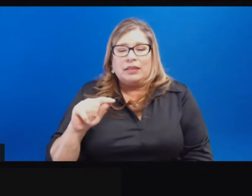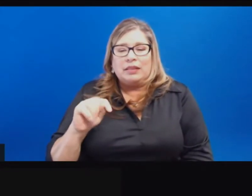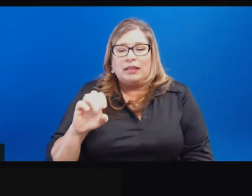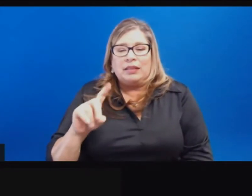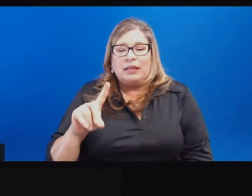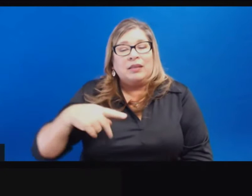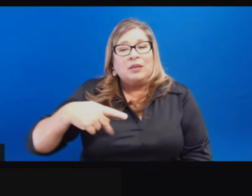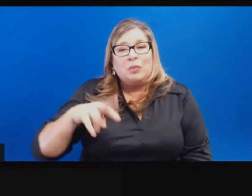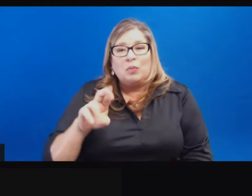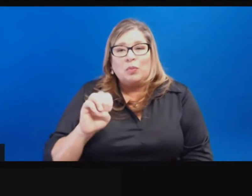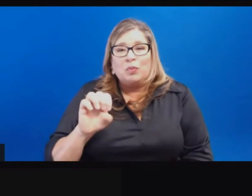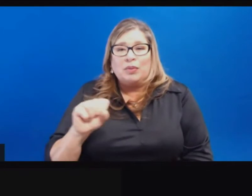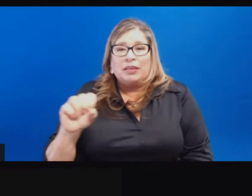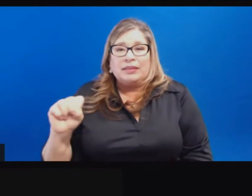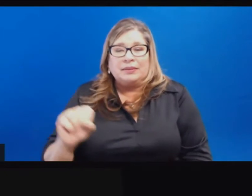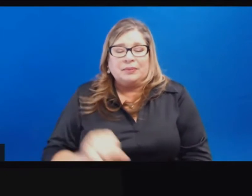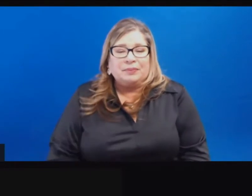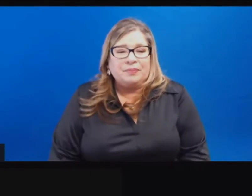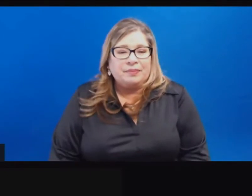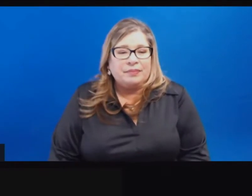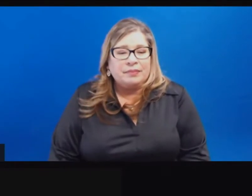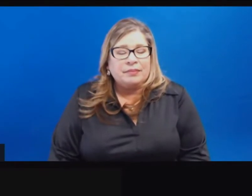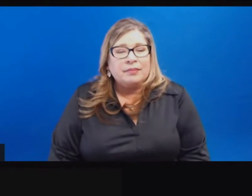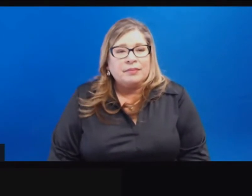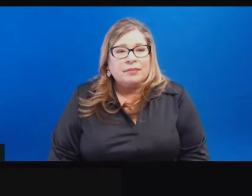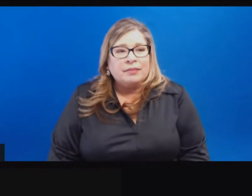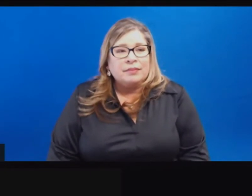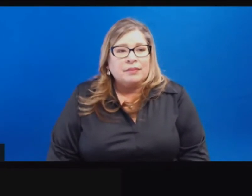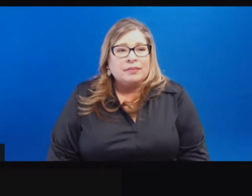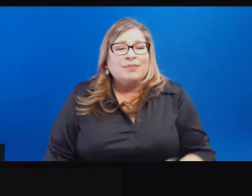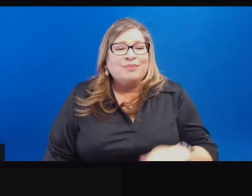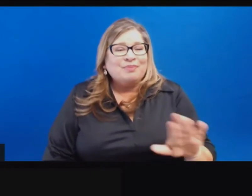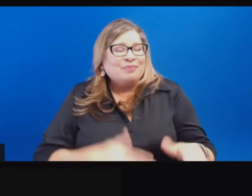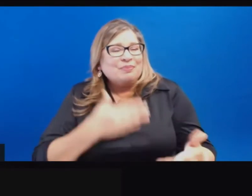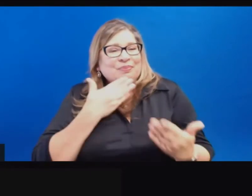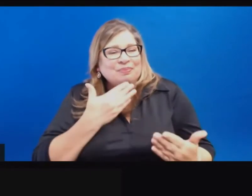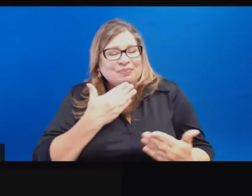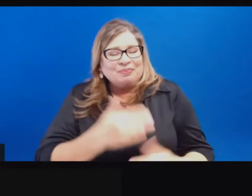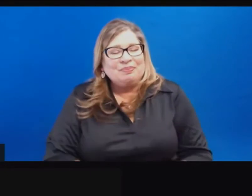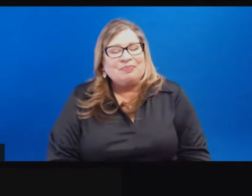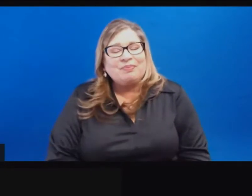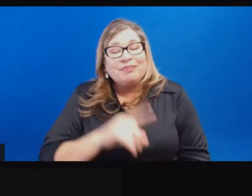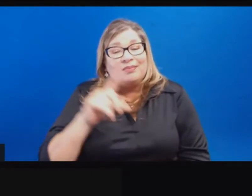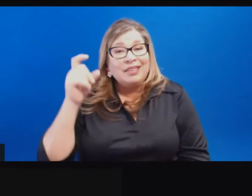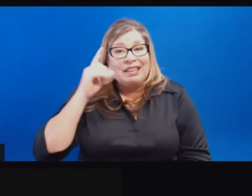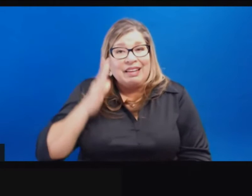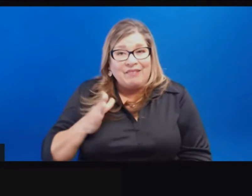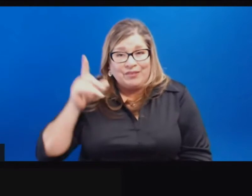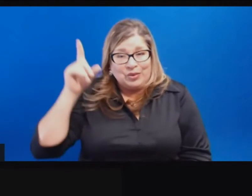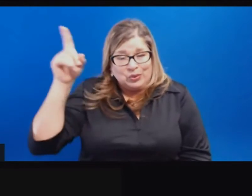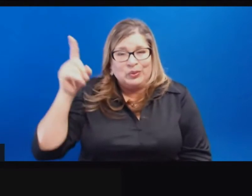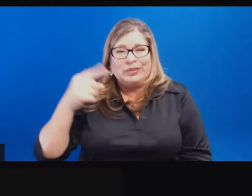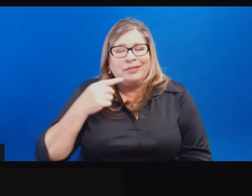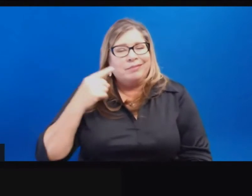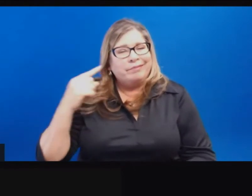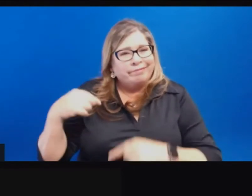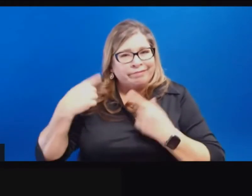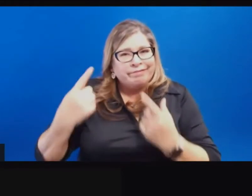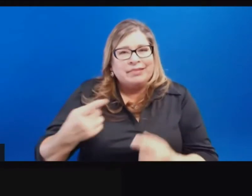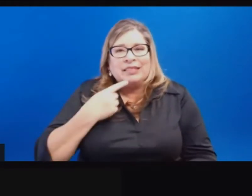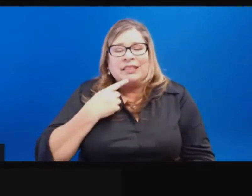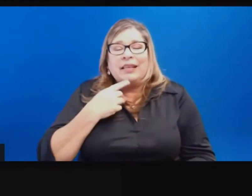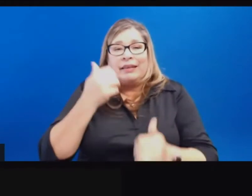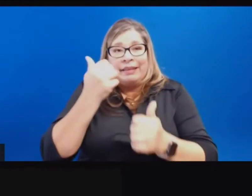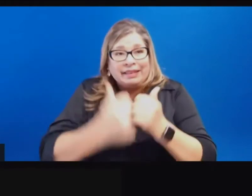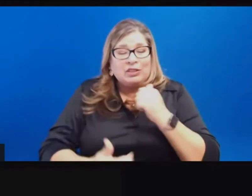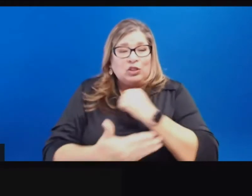Thank you. Governor Newsom has repeatedly said that each county is different and deserves a county by county approach to the pandemic. Why does the state